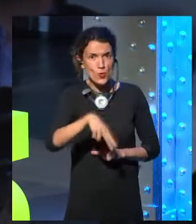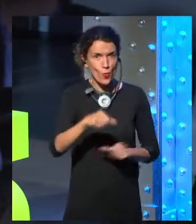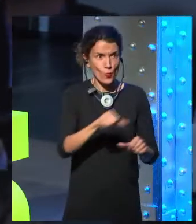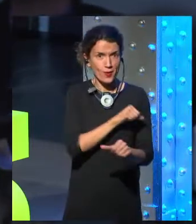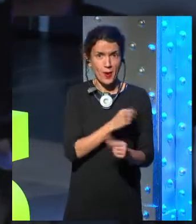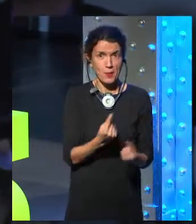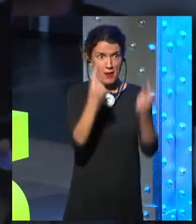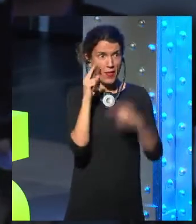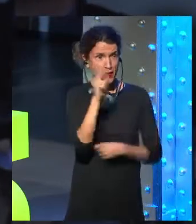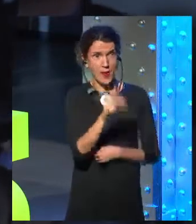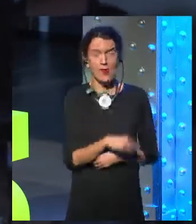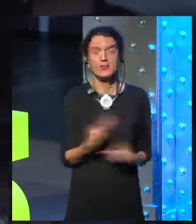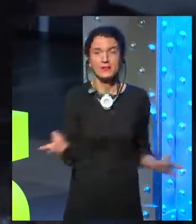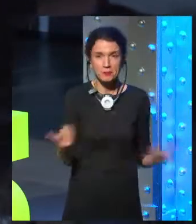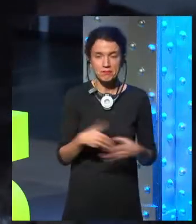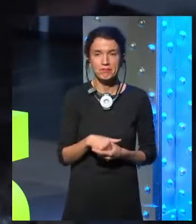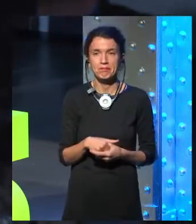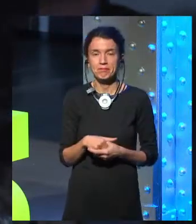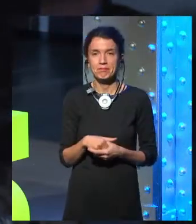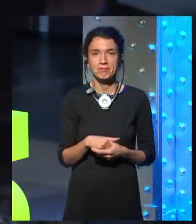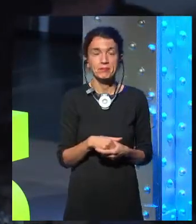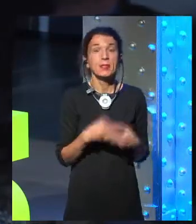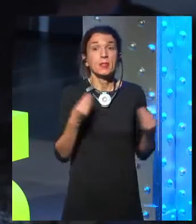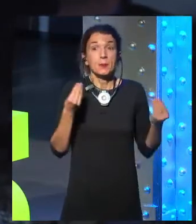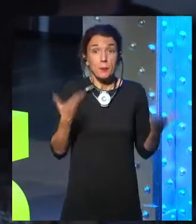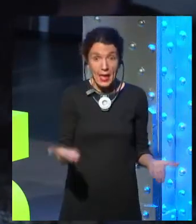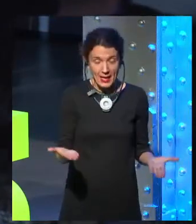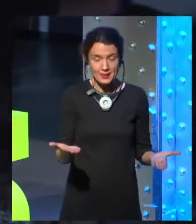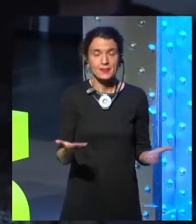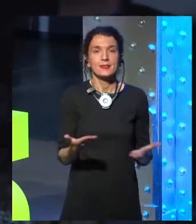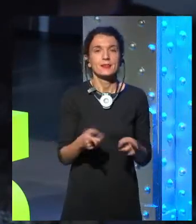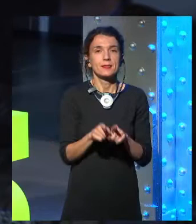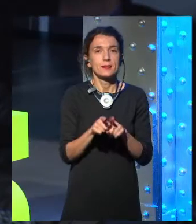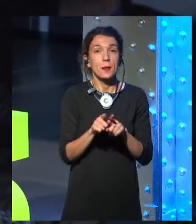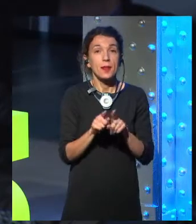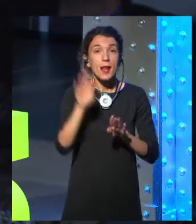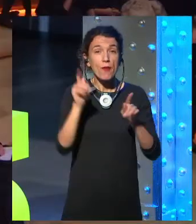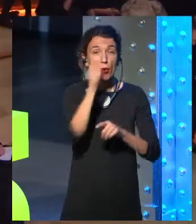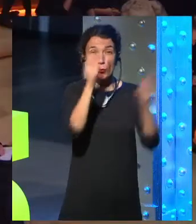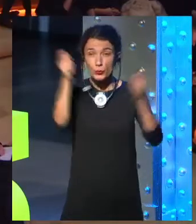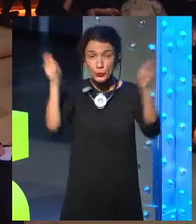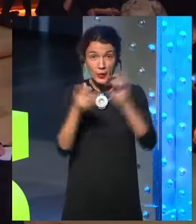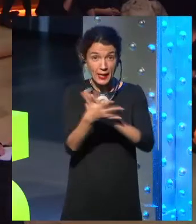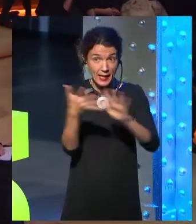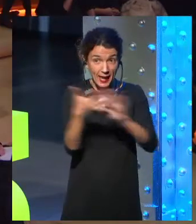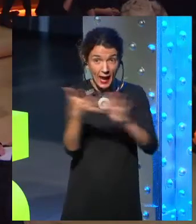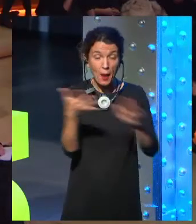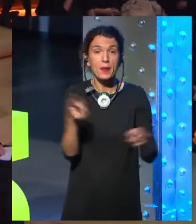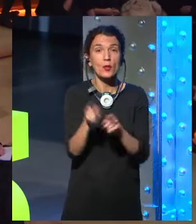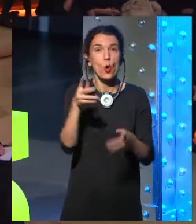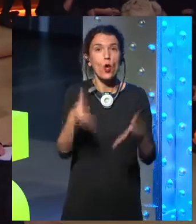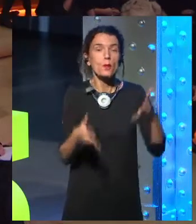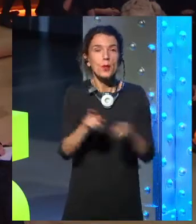All right. The faster you held them up, the more cyborg you are. Some of you are more reluctant cyborgs than others.